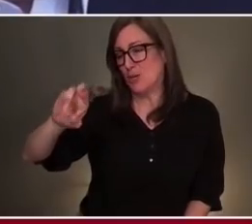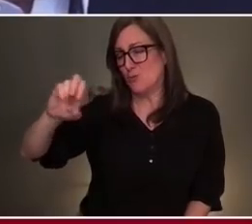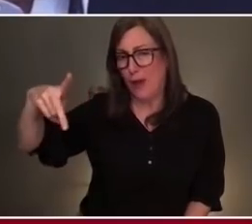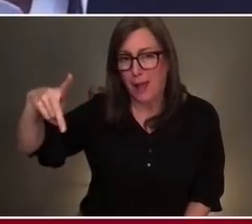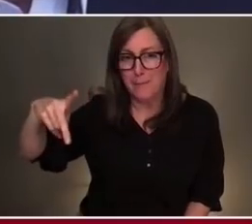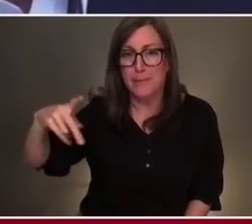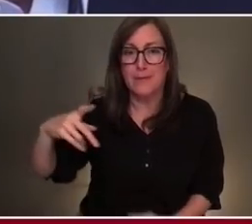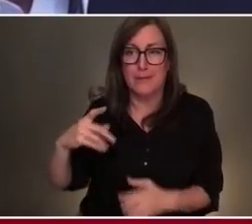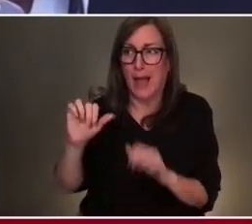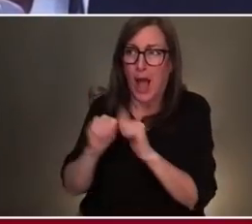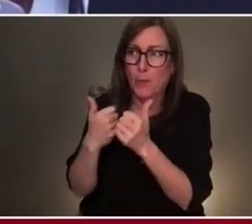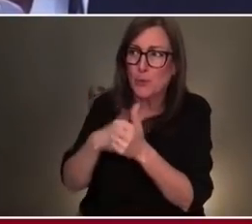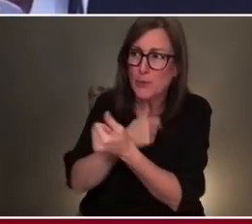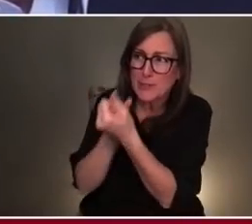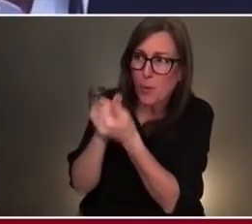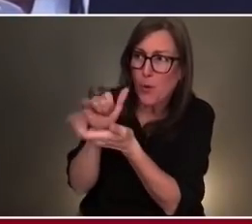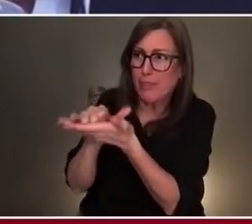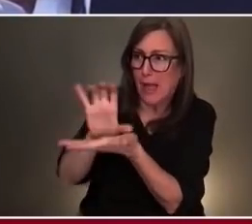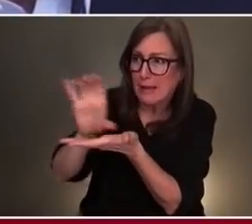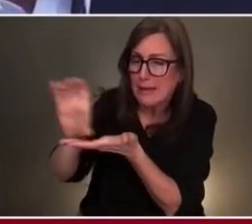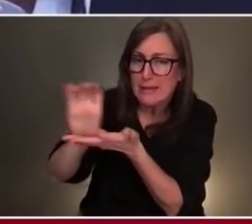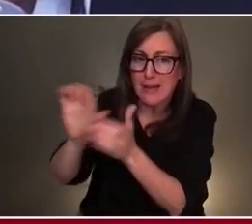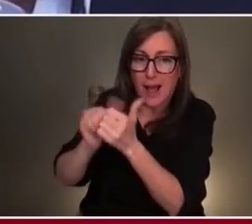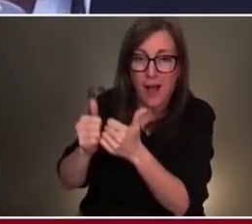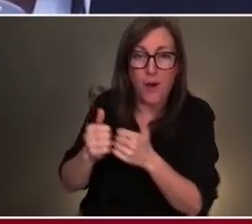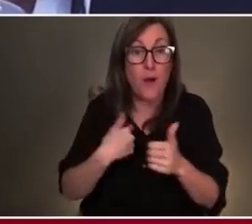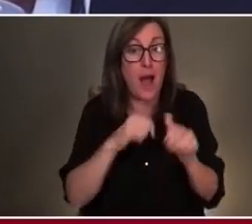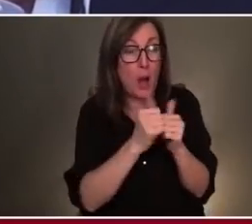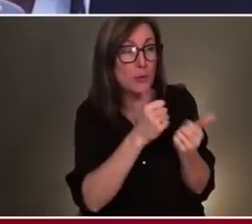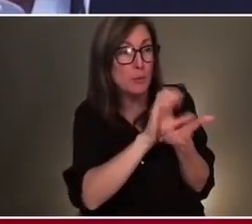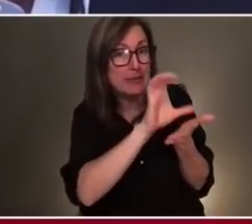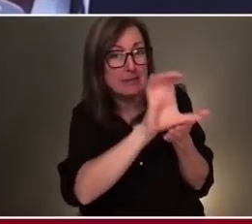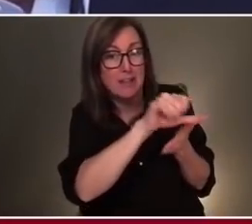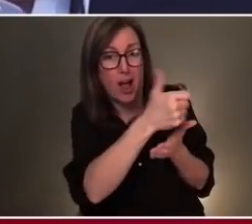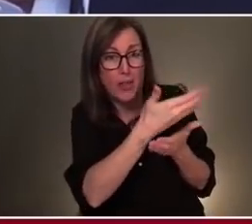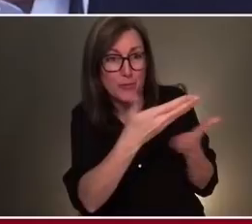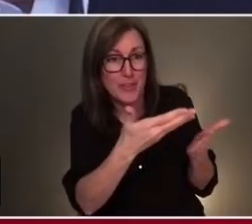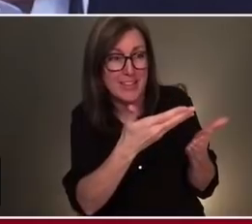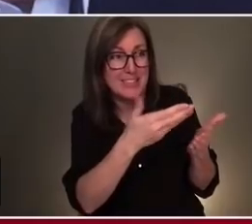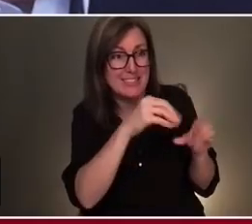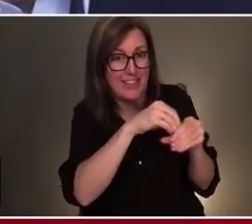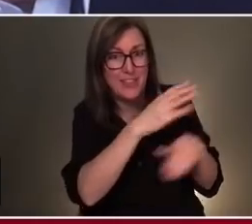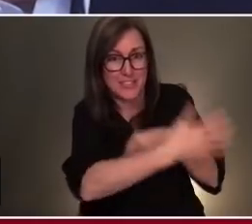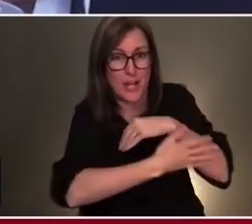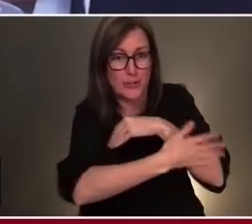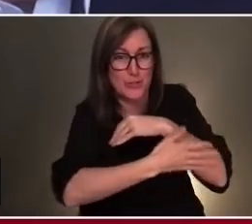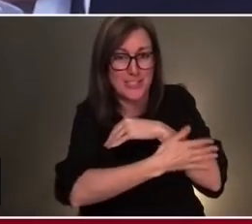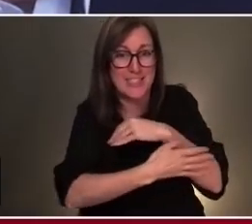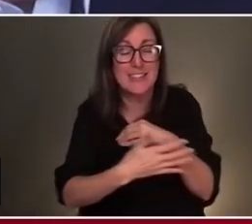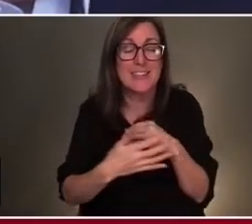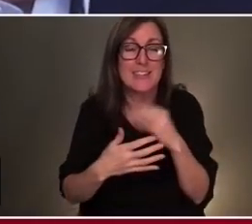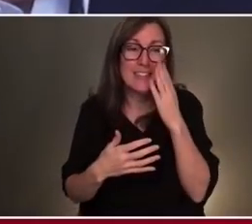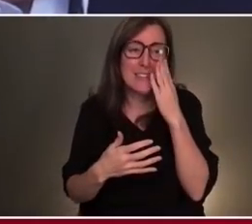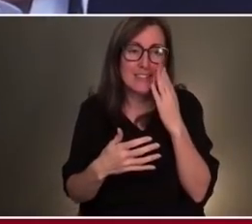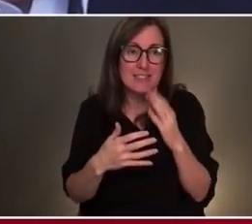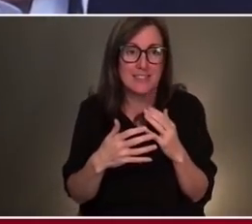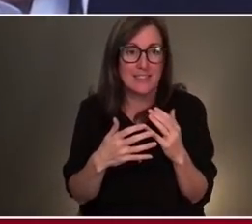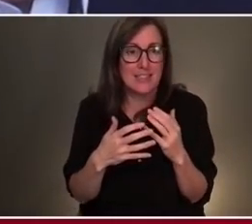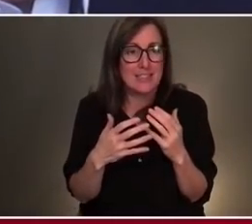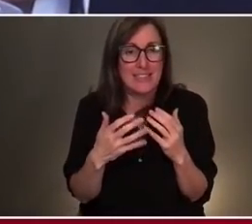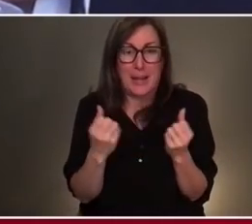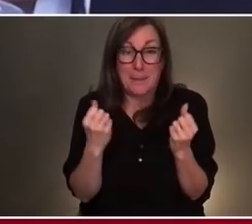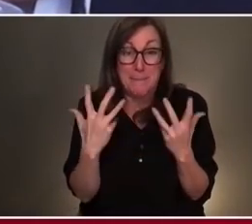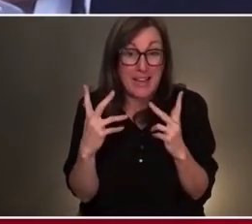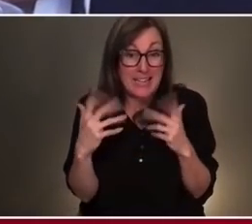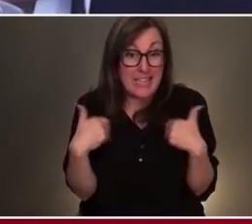country like this? How do we help spark the next generation of public health leaders? You mentioned some that are burned out. There are many